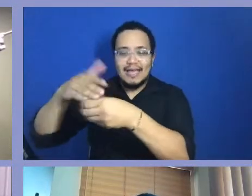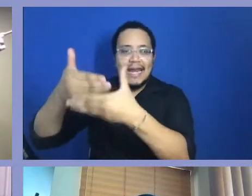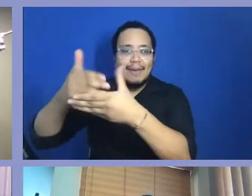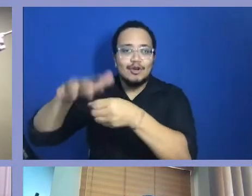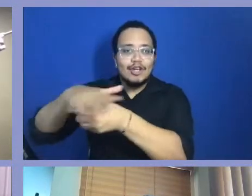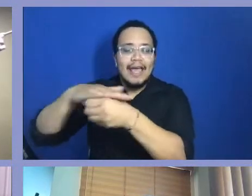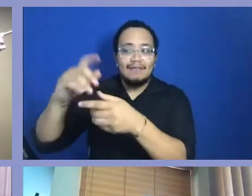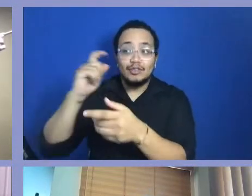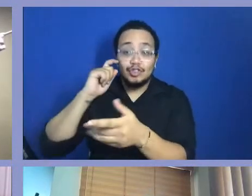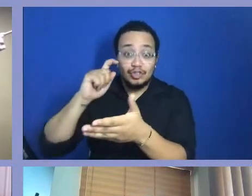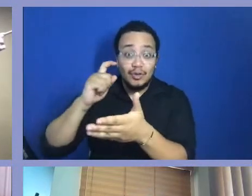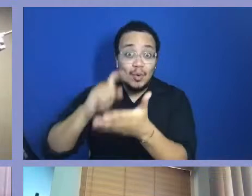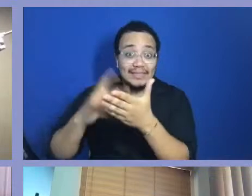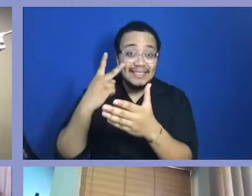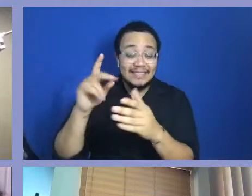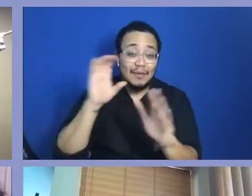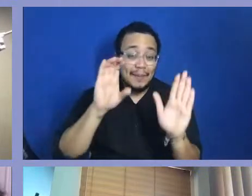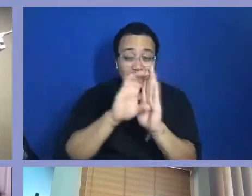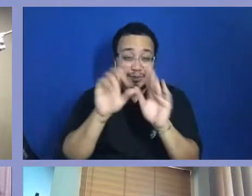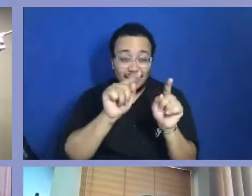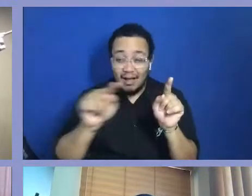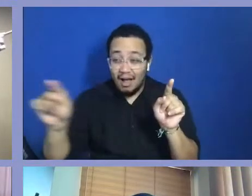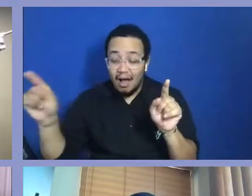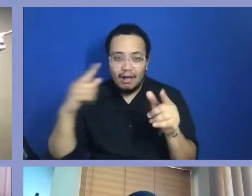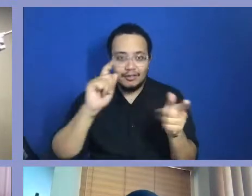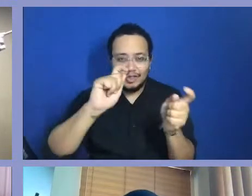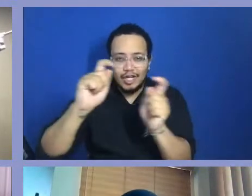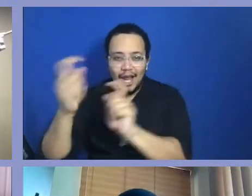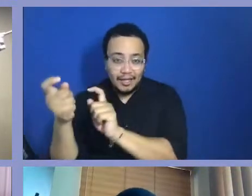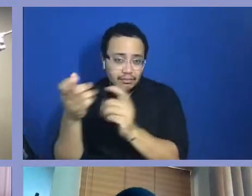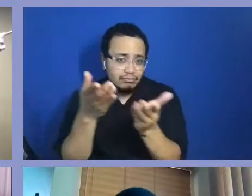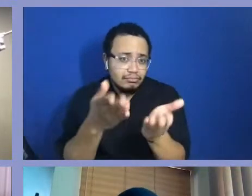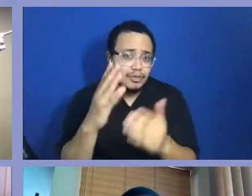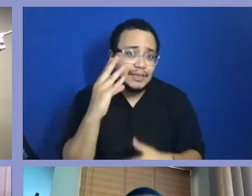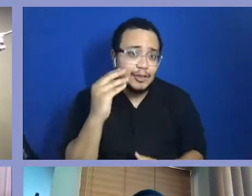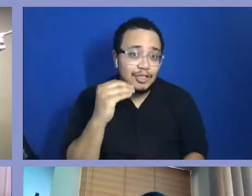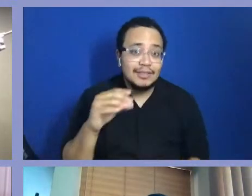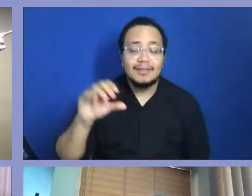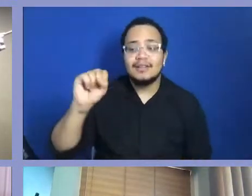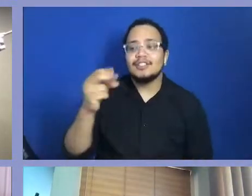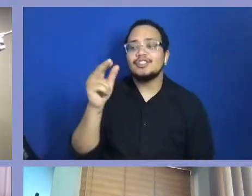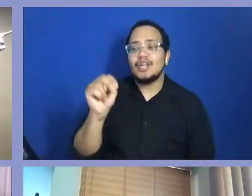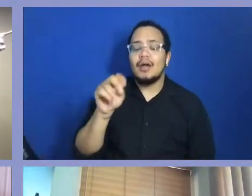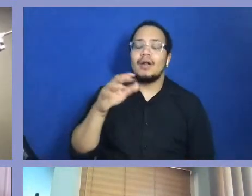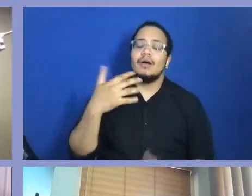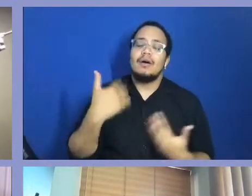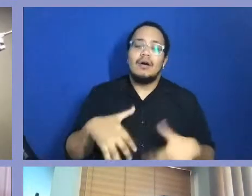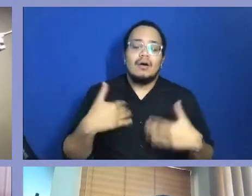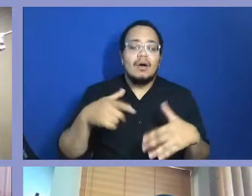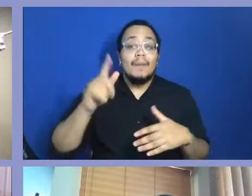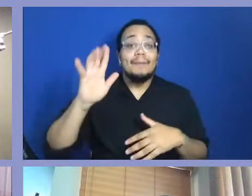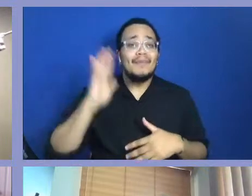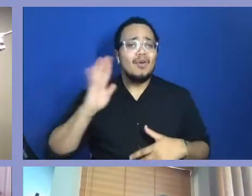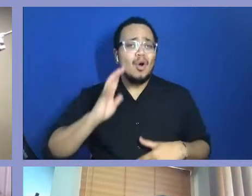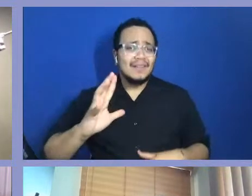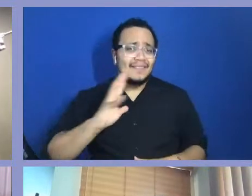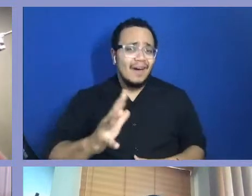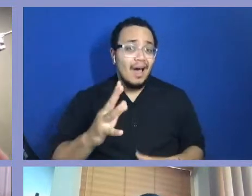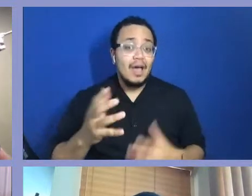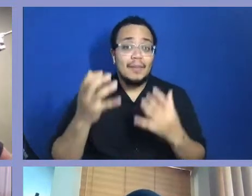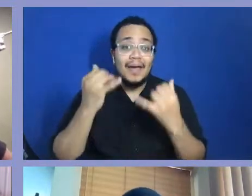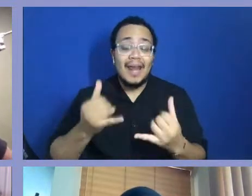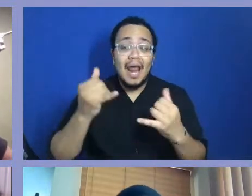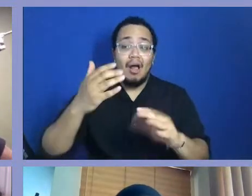DC? It was fine when they weren't messing with it. Now, they've changed some of the historical